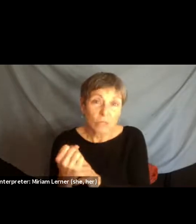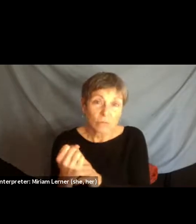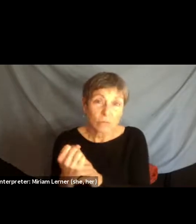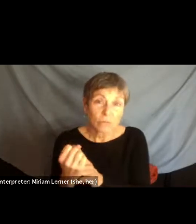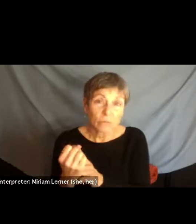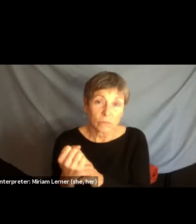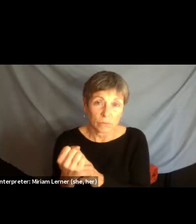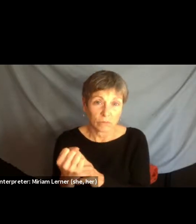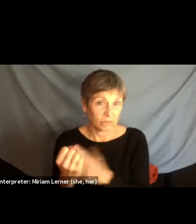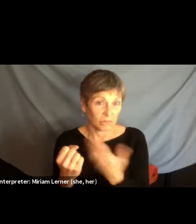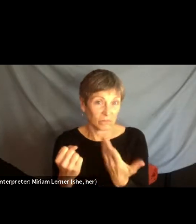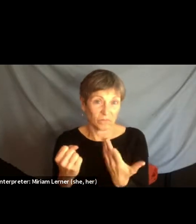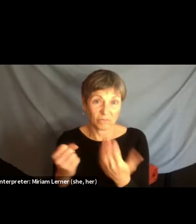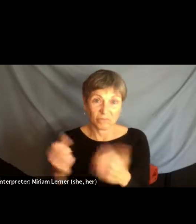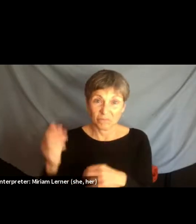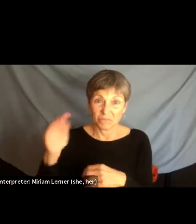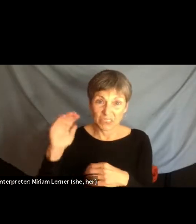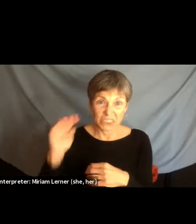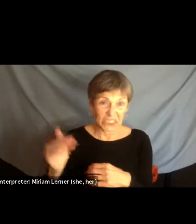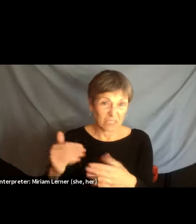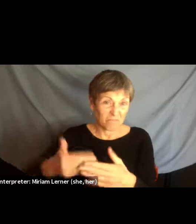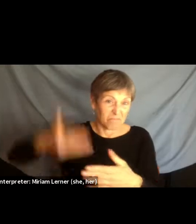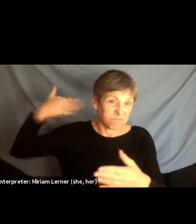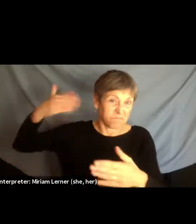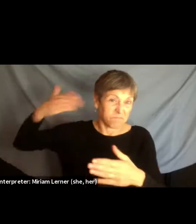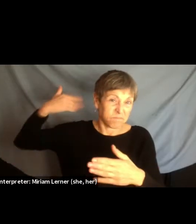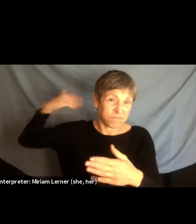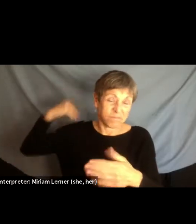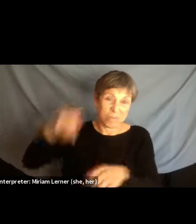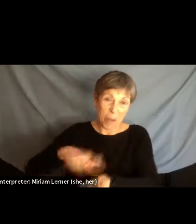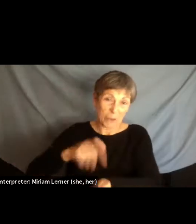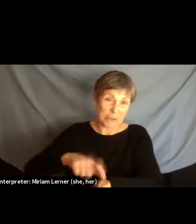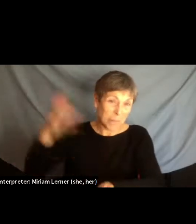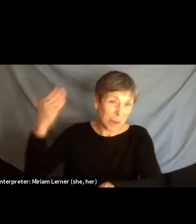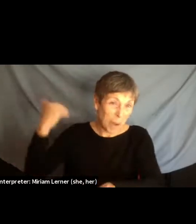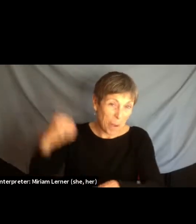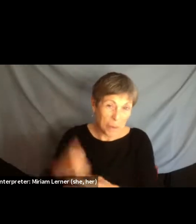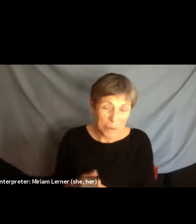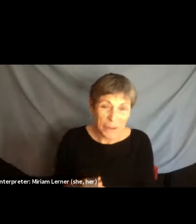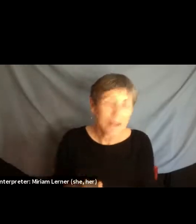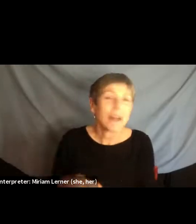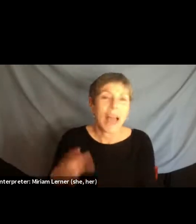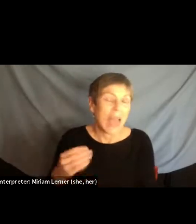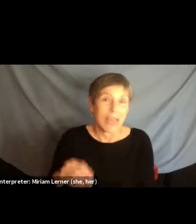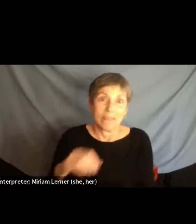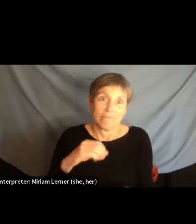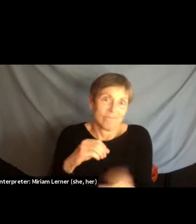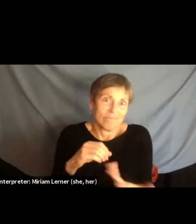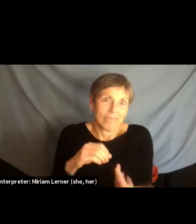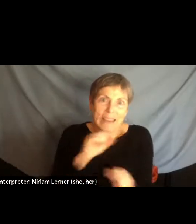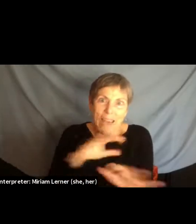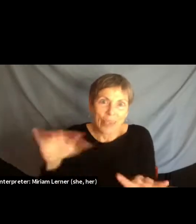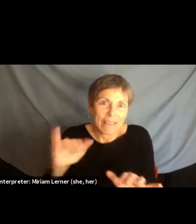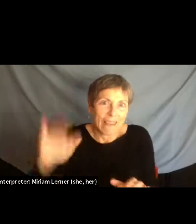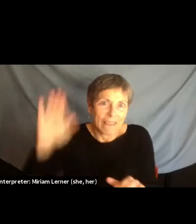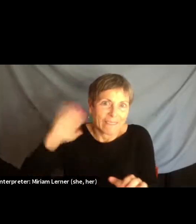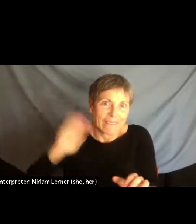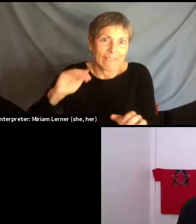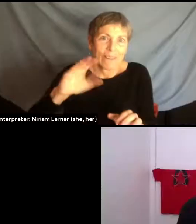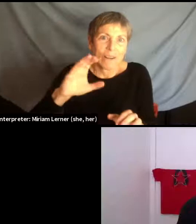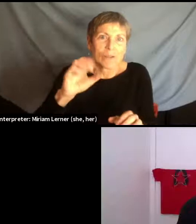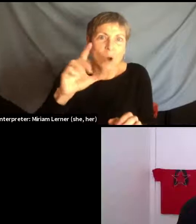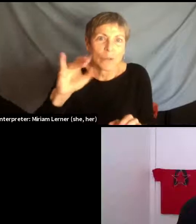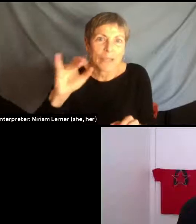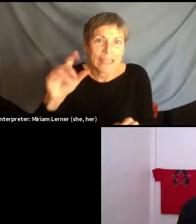may seem very far removed, very distant from colonial histories, but colonialism has played a key role in the